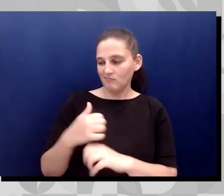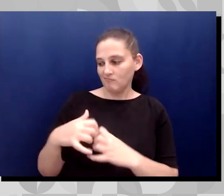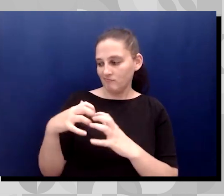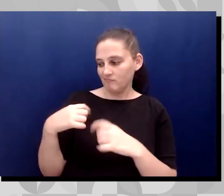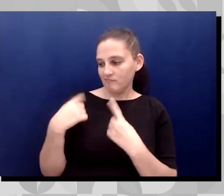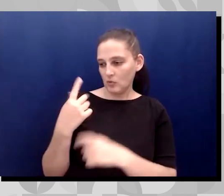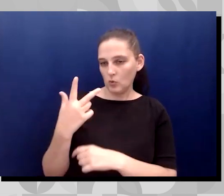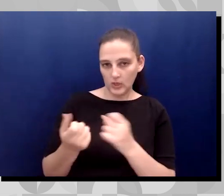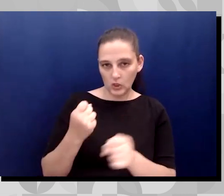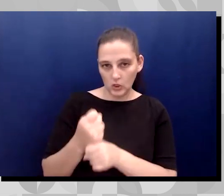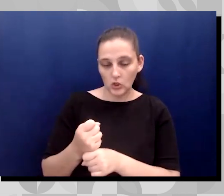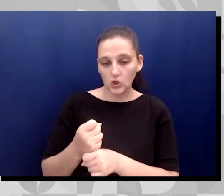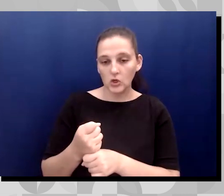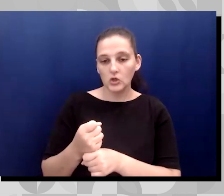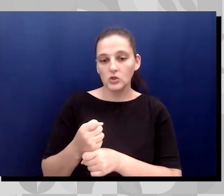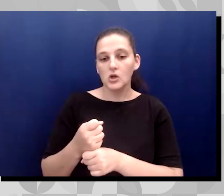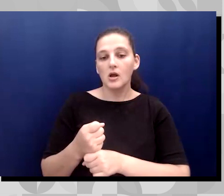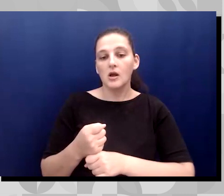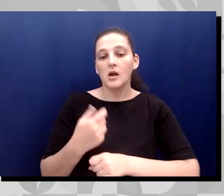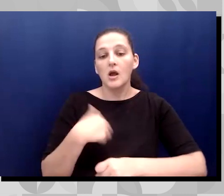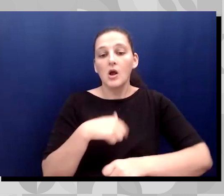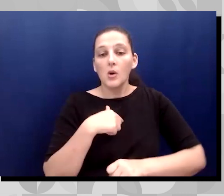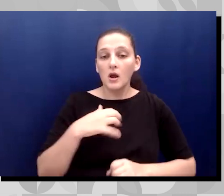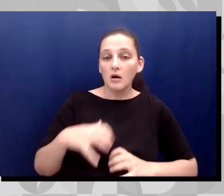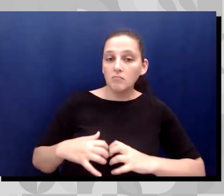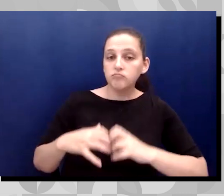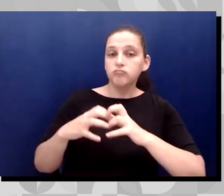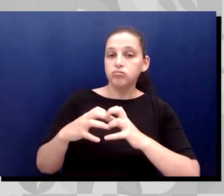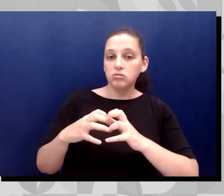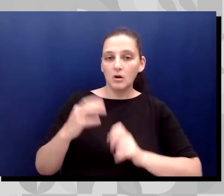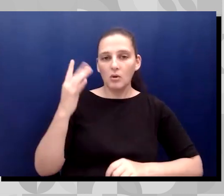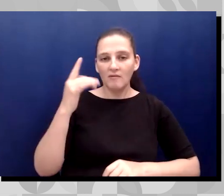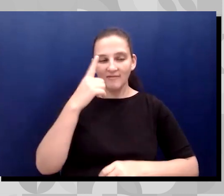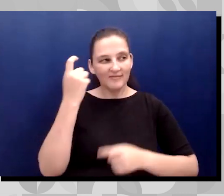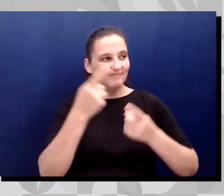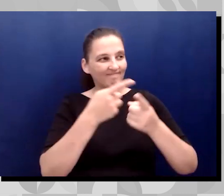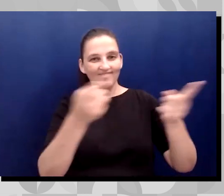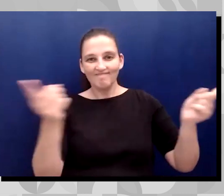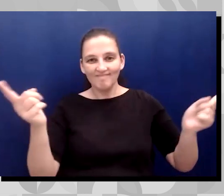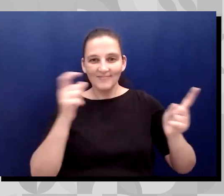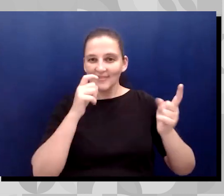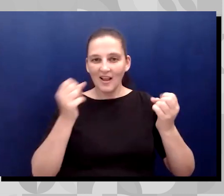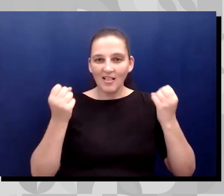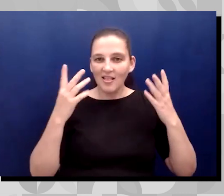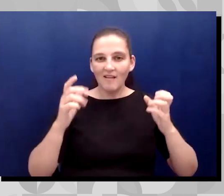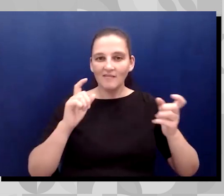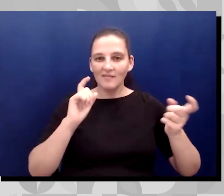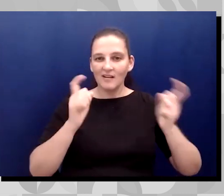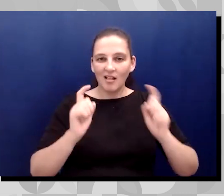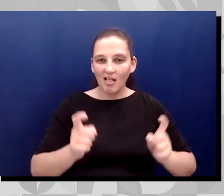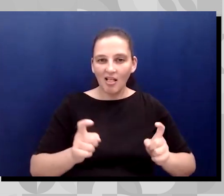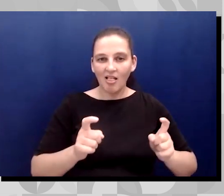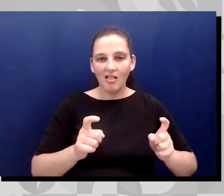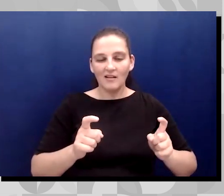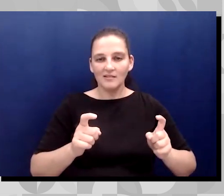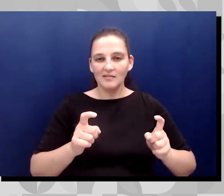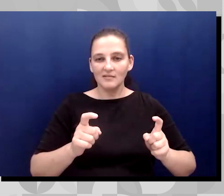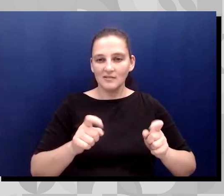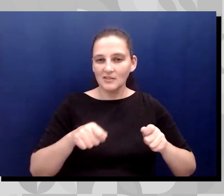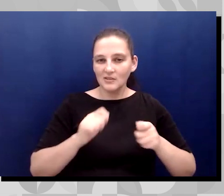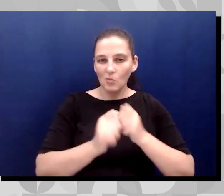reincorporated because there weren't a lot of adaptive sports throughout Riverside County. Um,